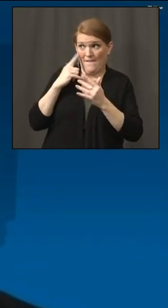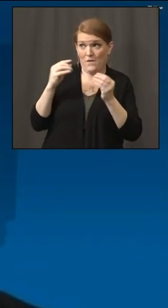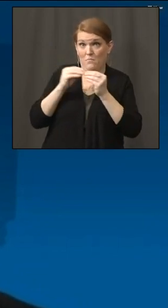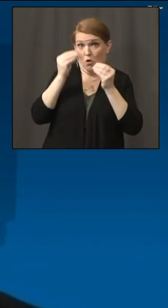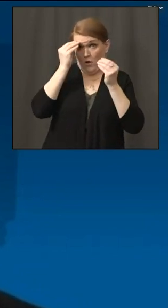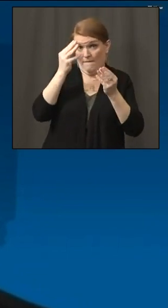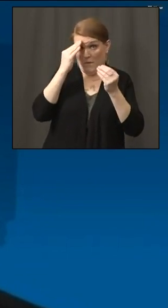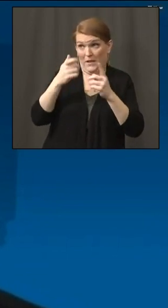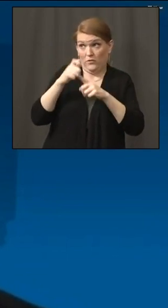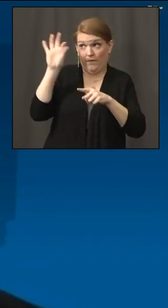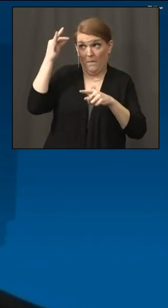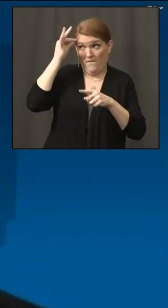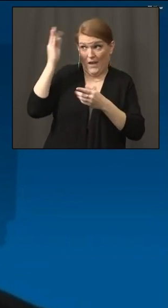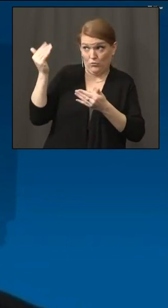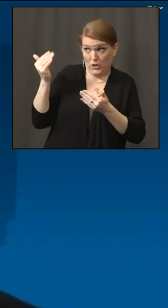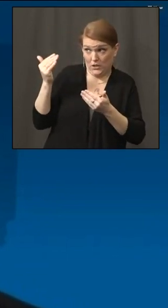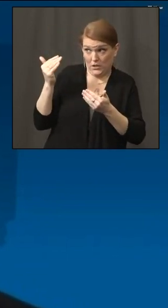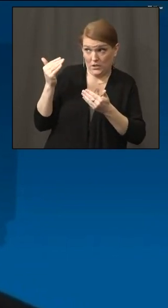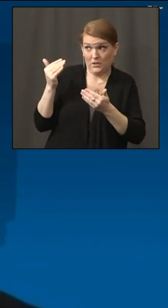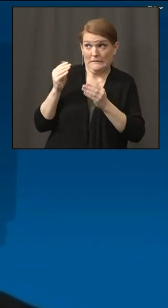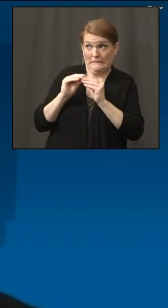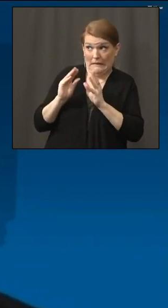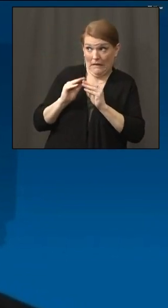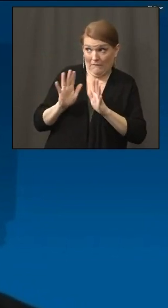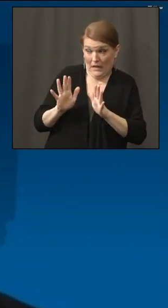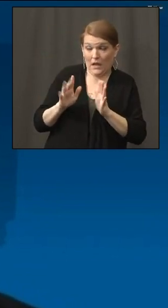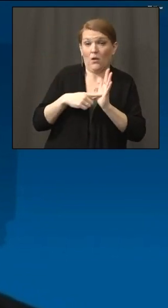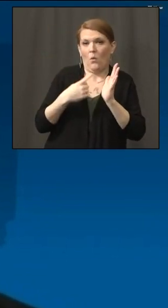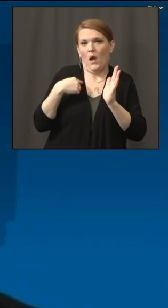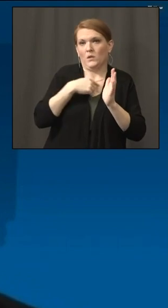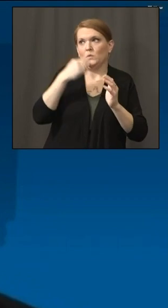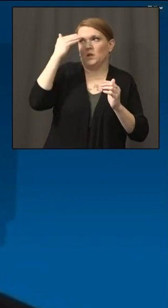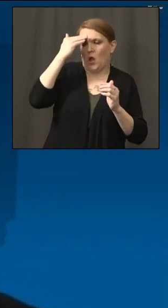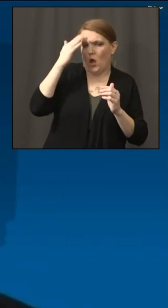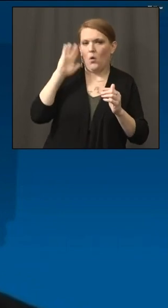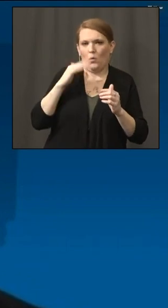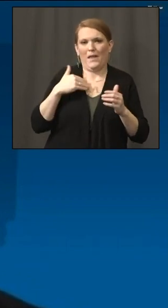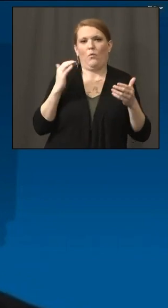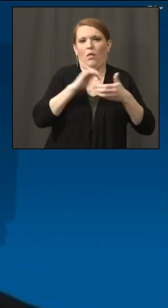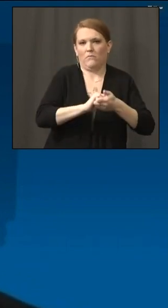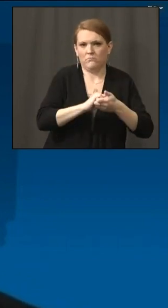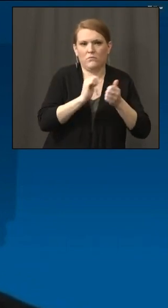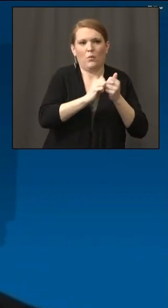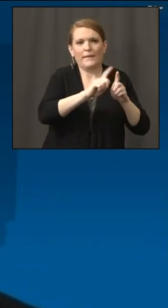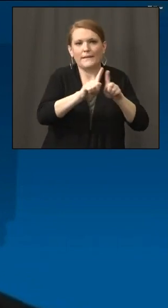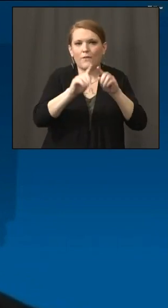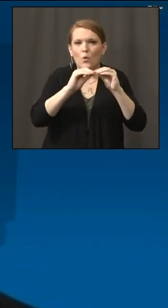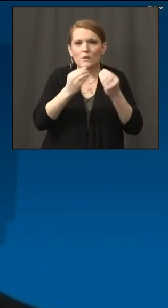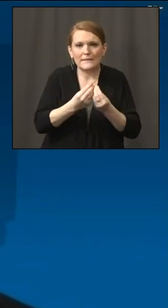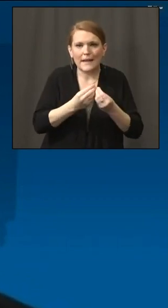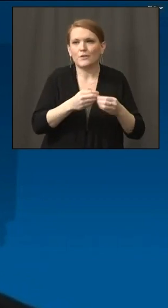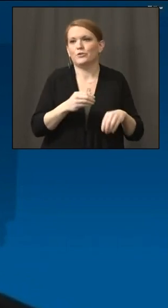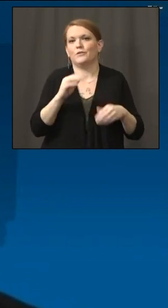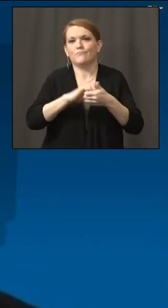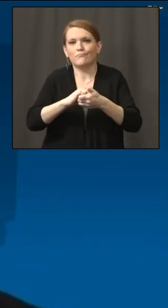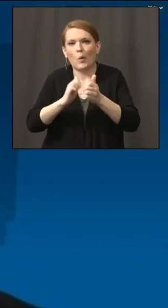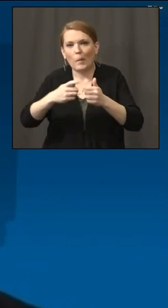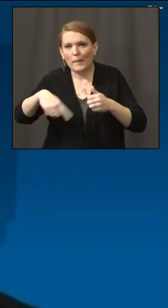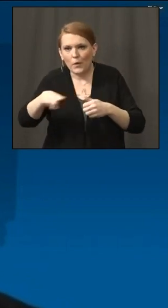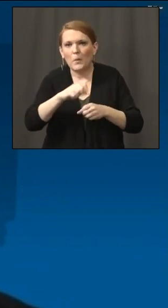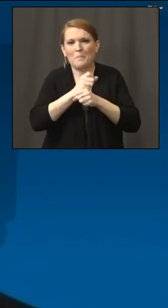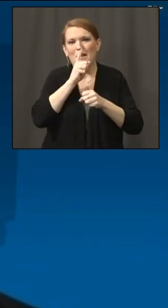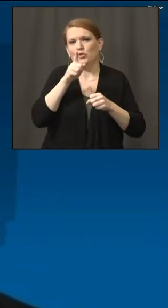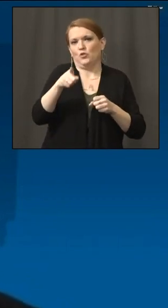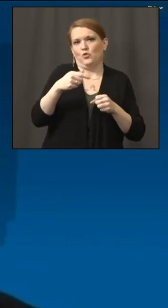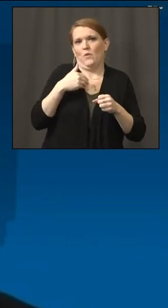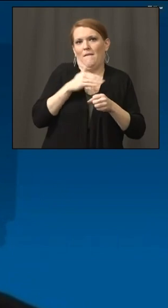stimulus bill. But we are going to continue to partner with our partners, you, and get you all the information you need to make